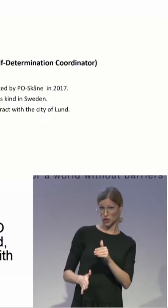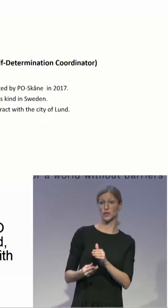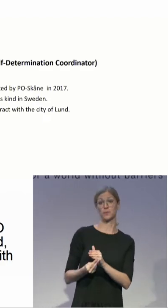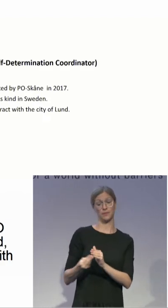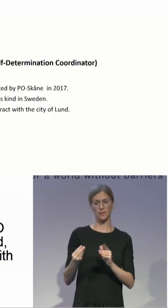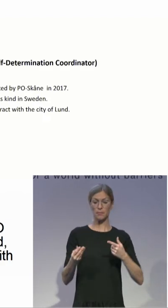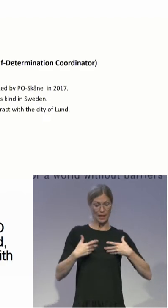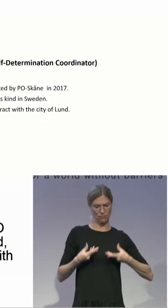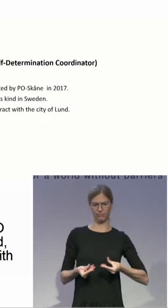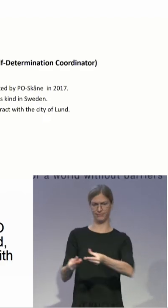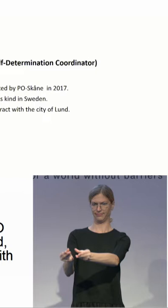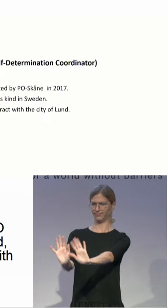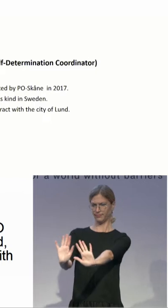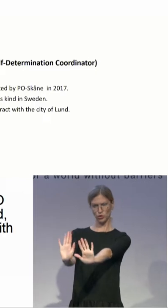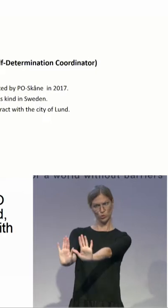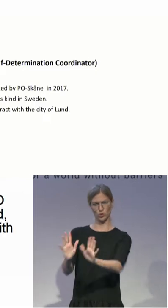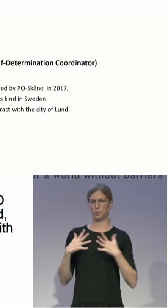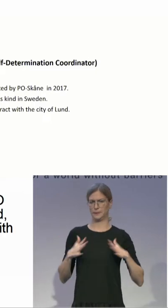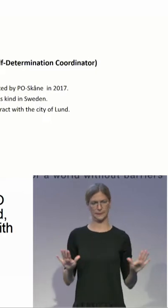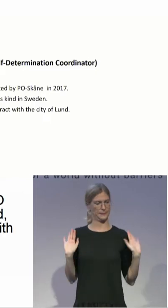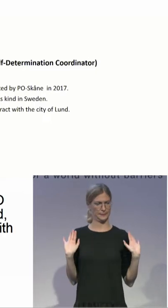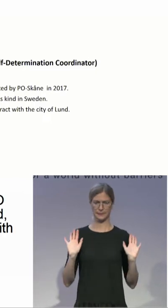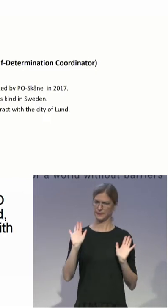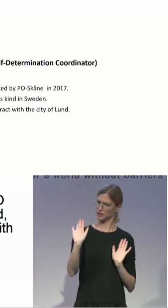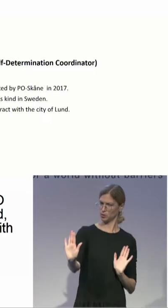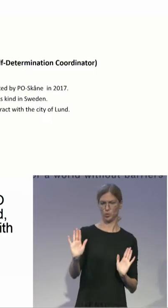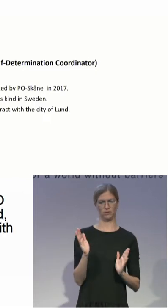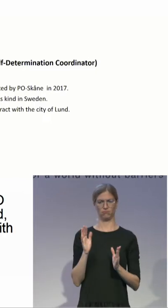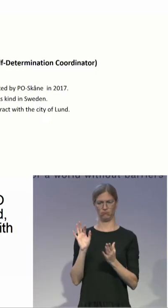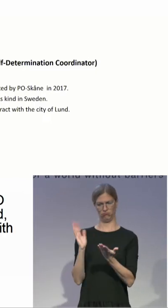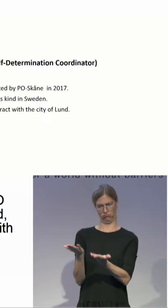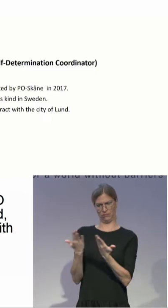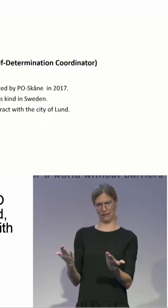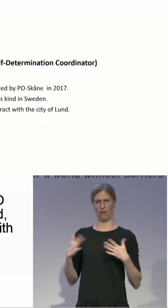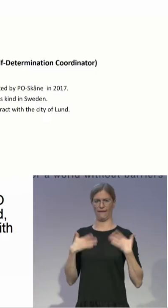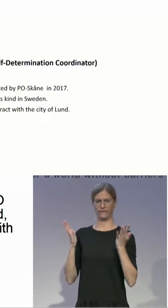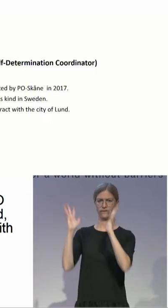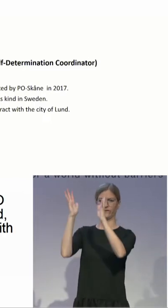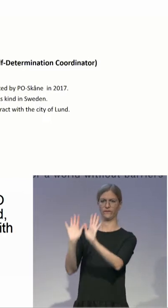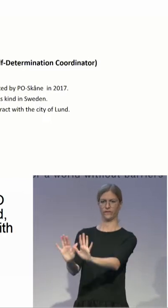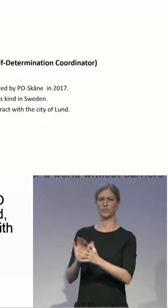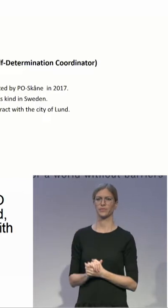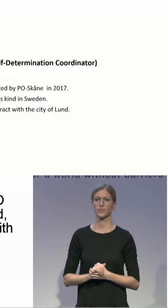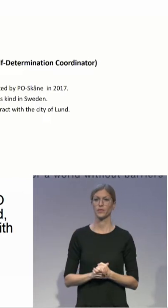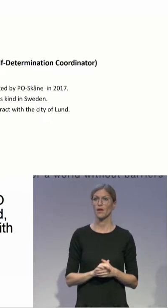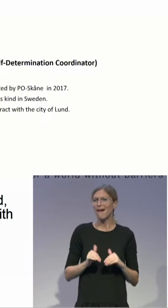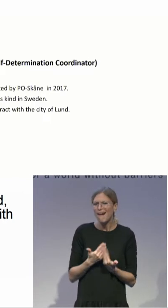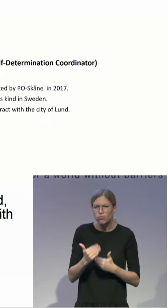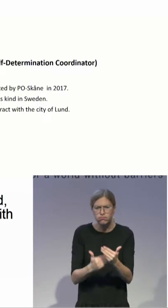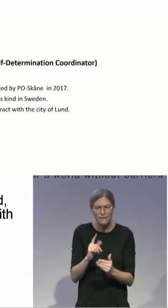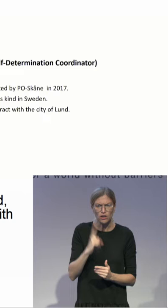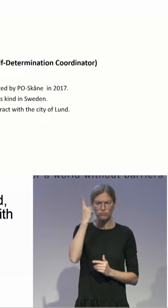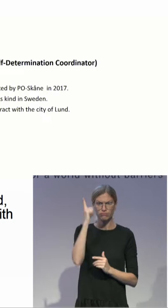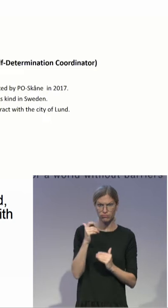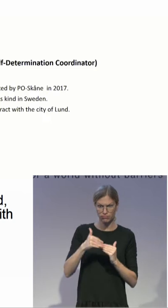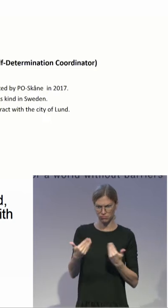is that in 2017 our service with personal ombudsman was supplemented with a